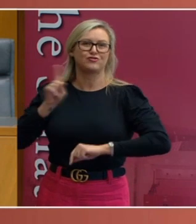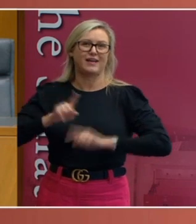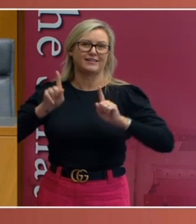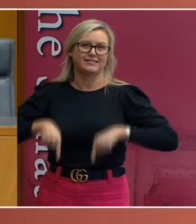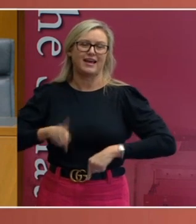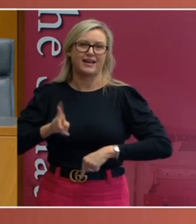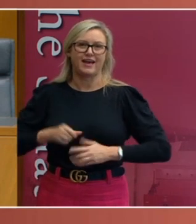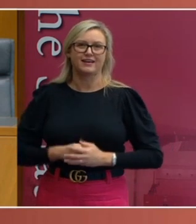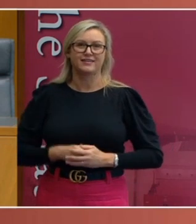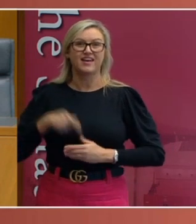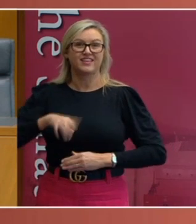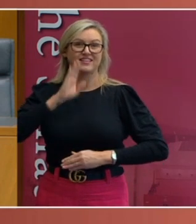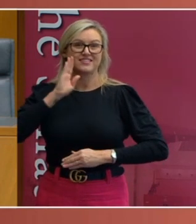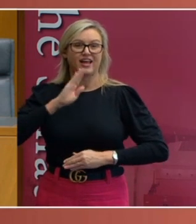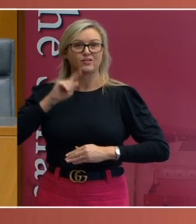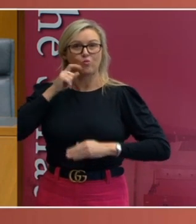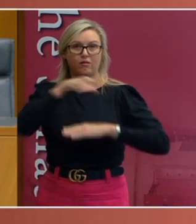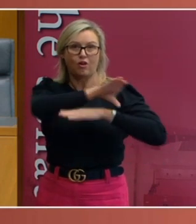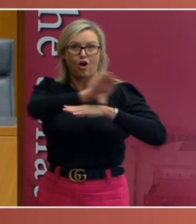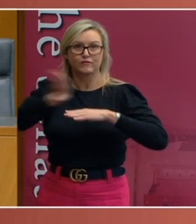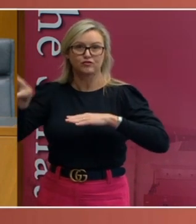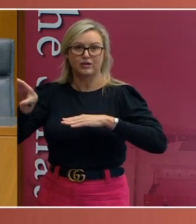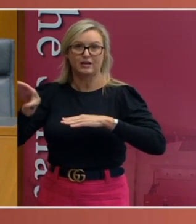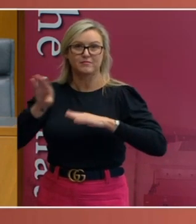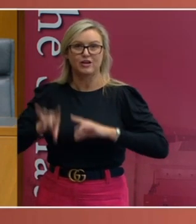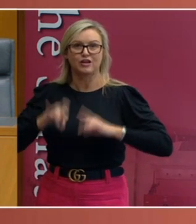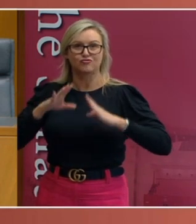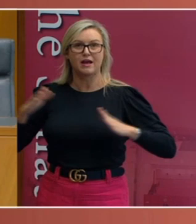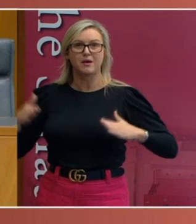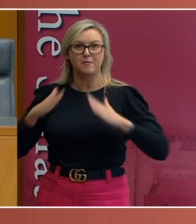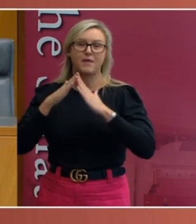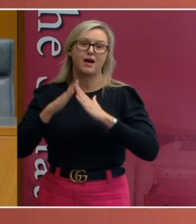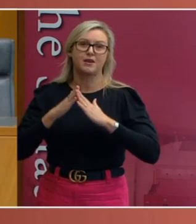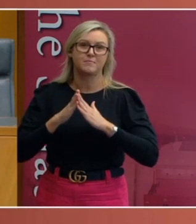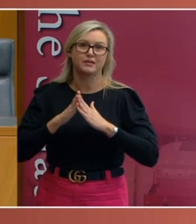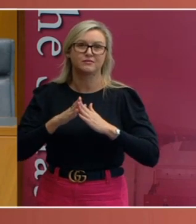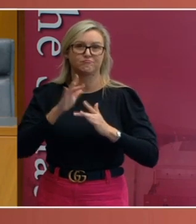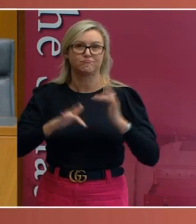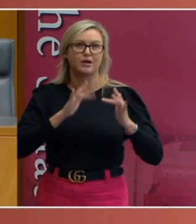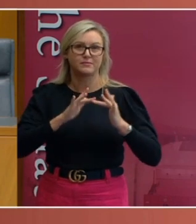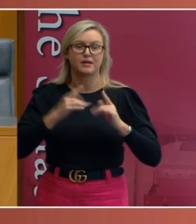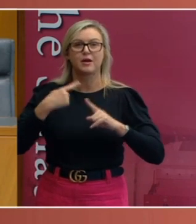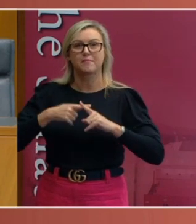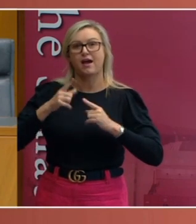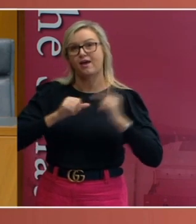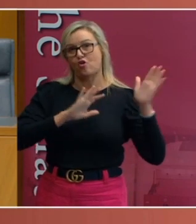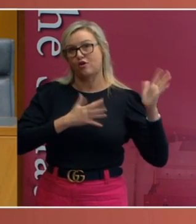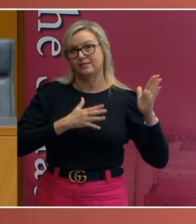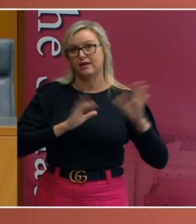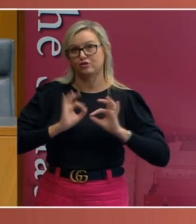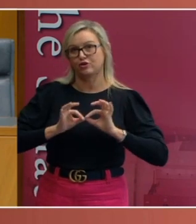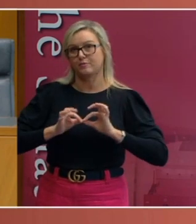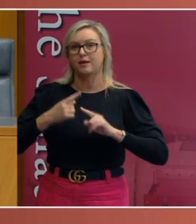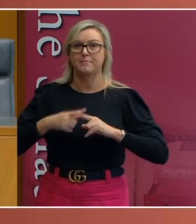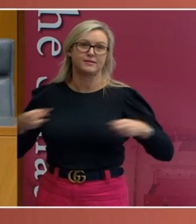lecture is being live-streamed on the Australian Parliament website. It's also being Auslan interpreted and captioned. I